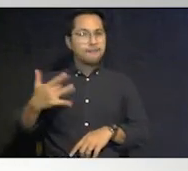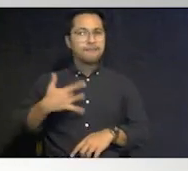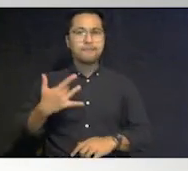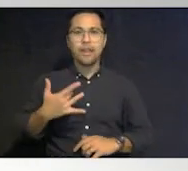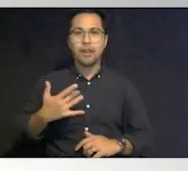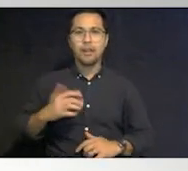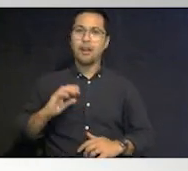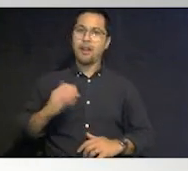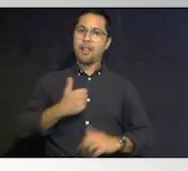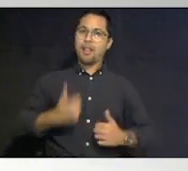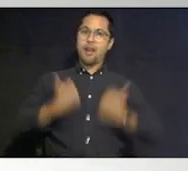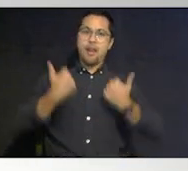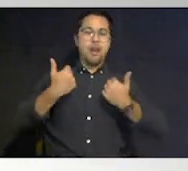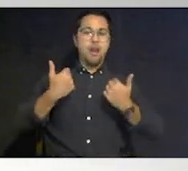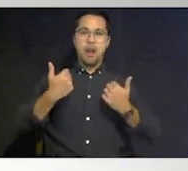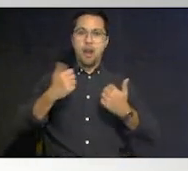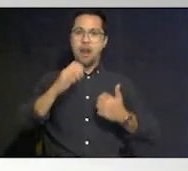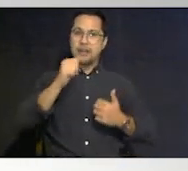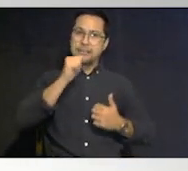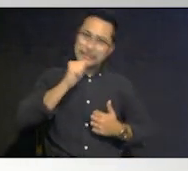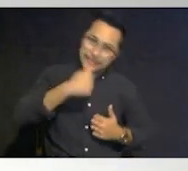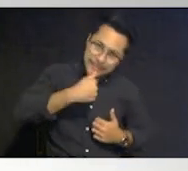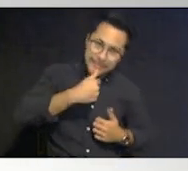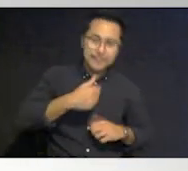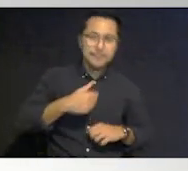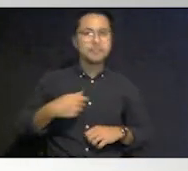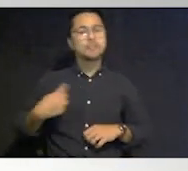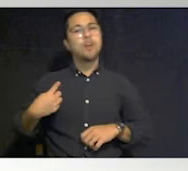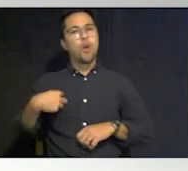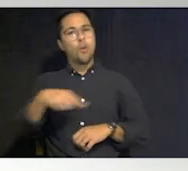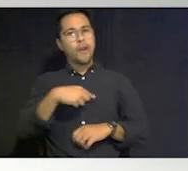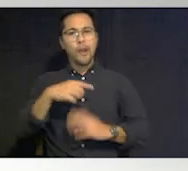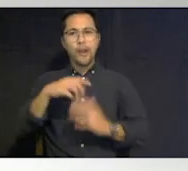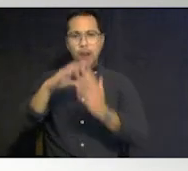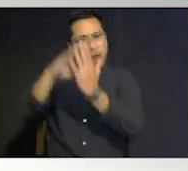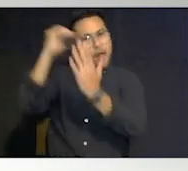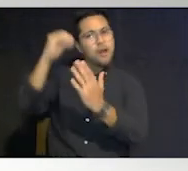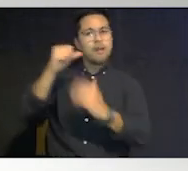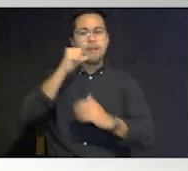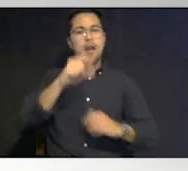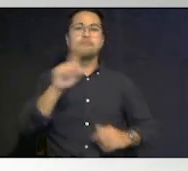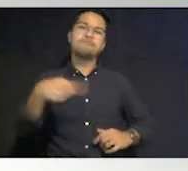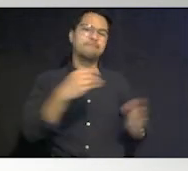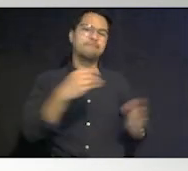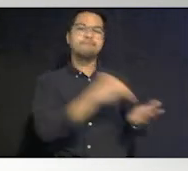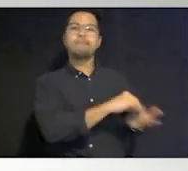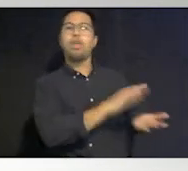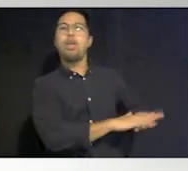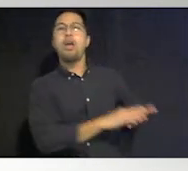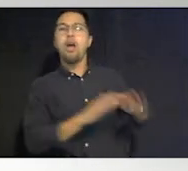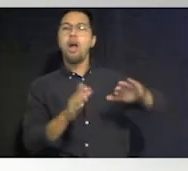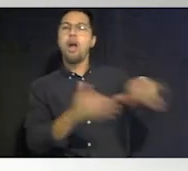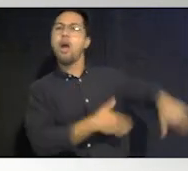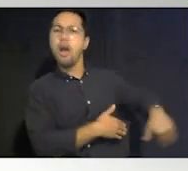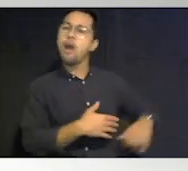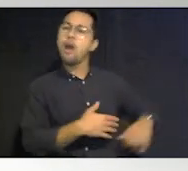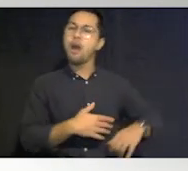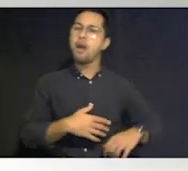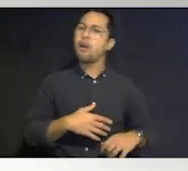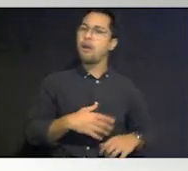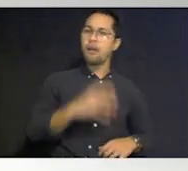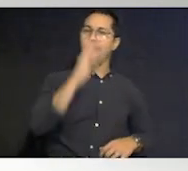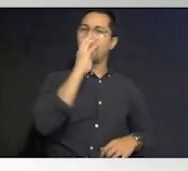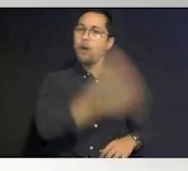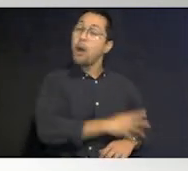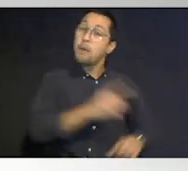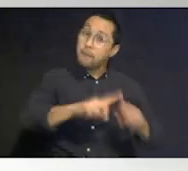in jeopardy that we're taking valuable lessons and and not just writing them down in the aftermath of any event but that we're